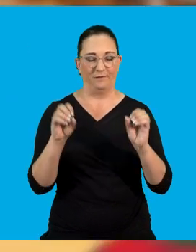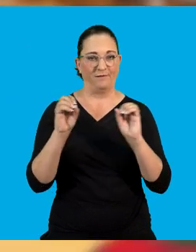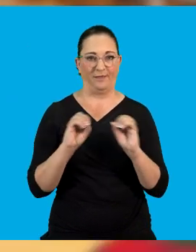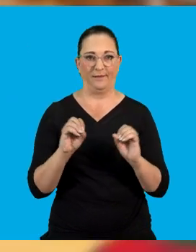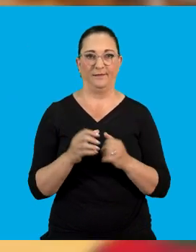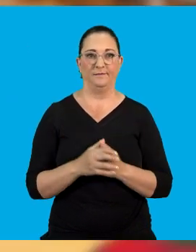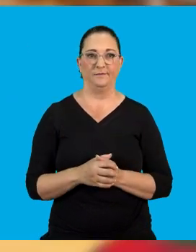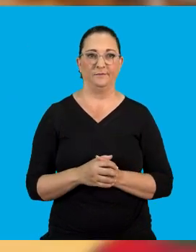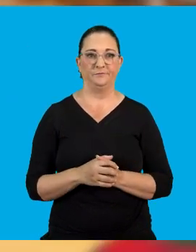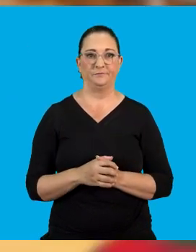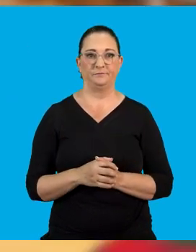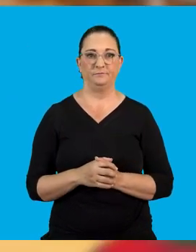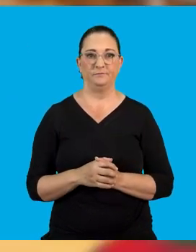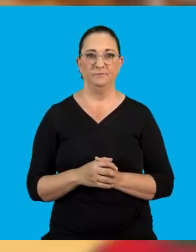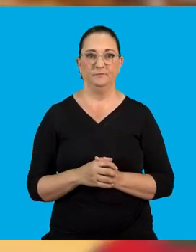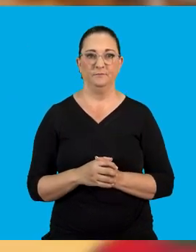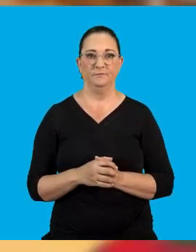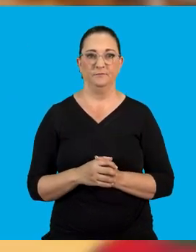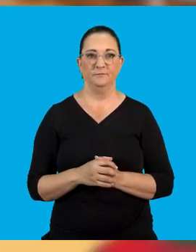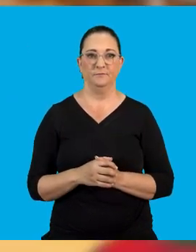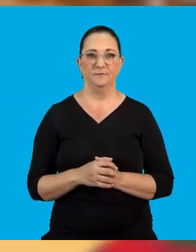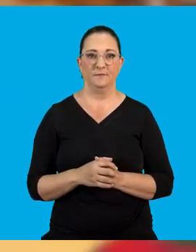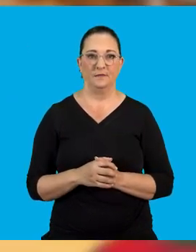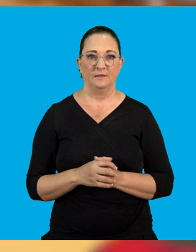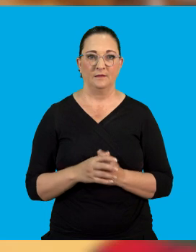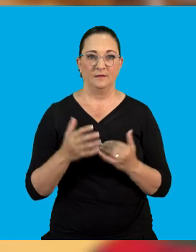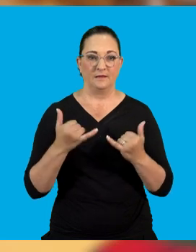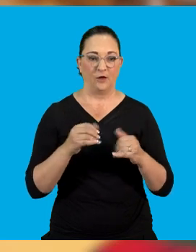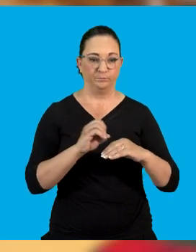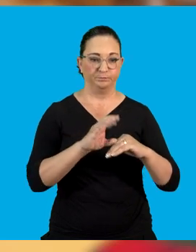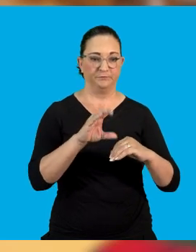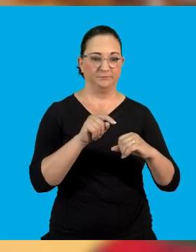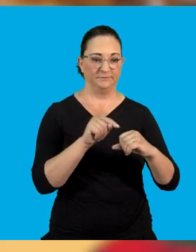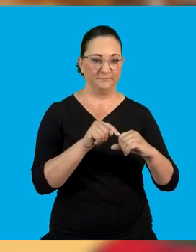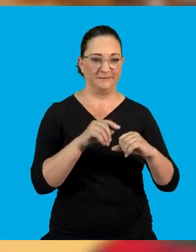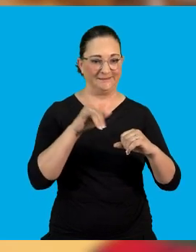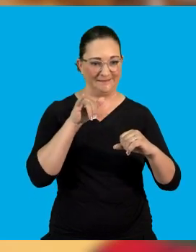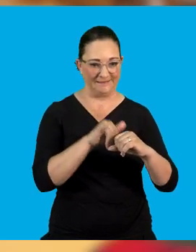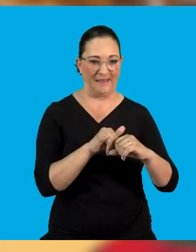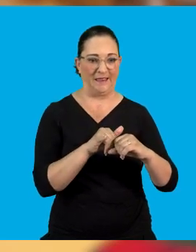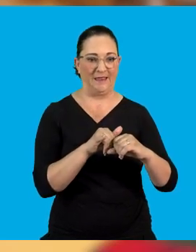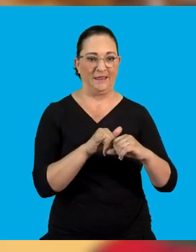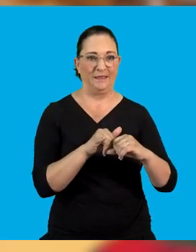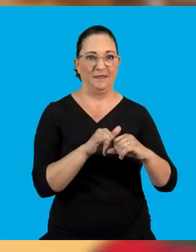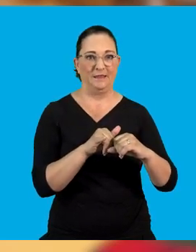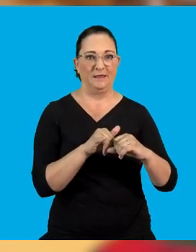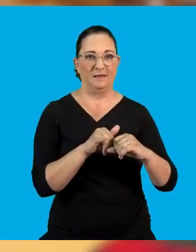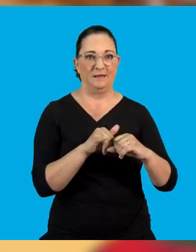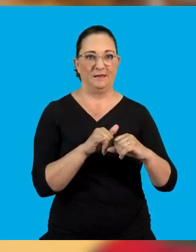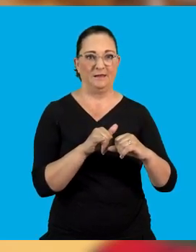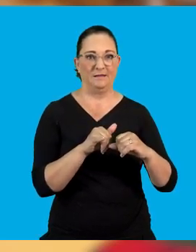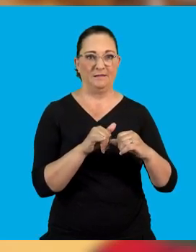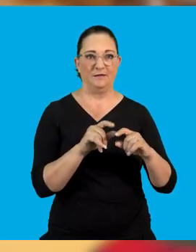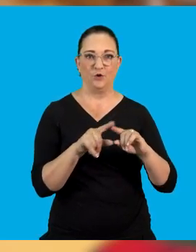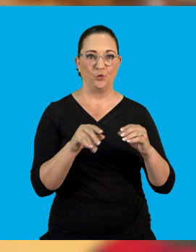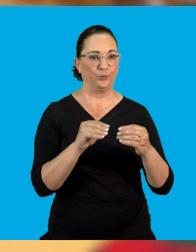it is not moving. So if an object or if you're talking about the charges of static electricity then the object is going to retain its